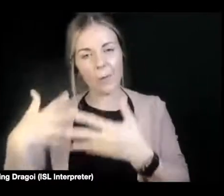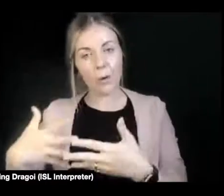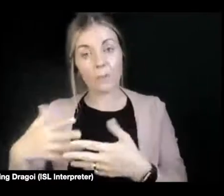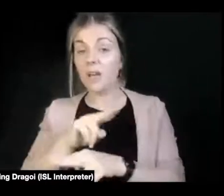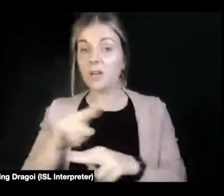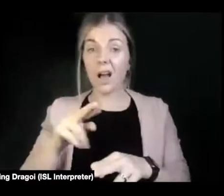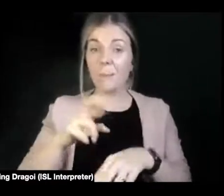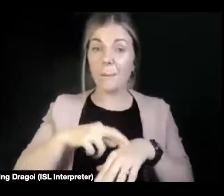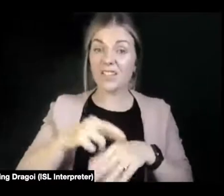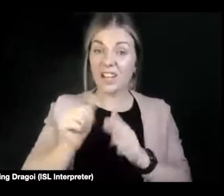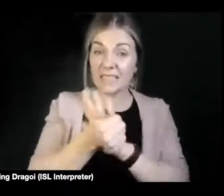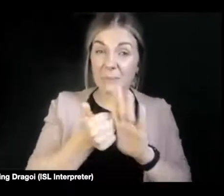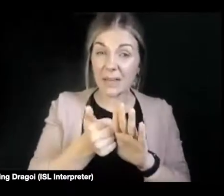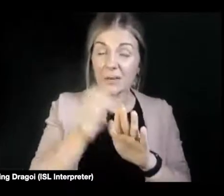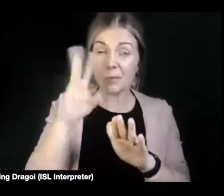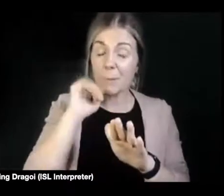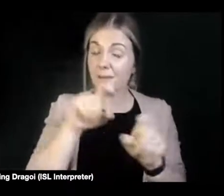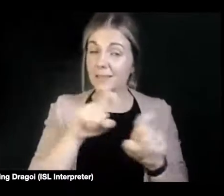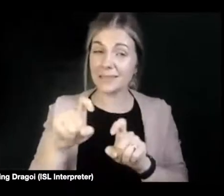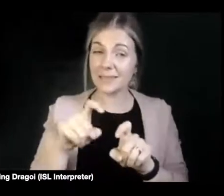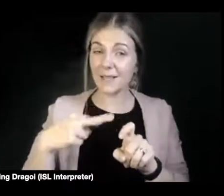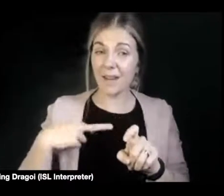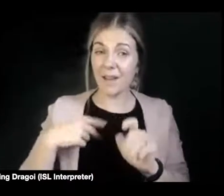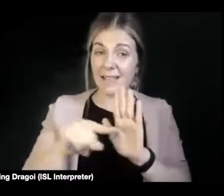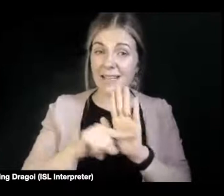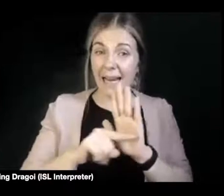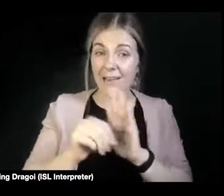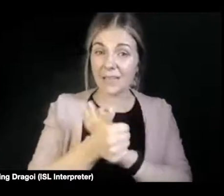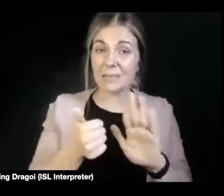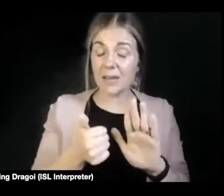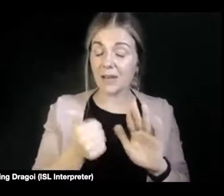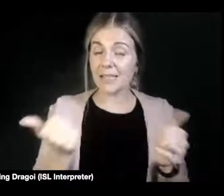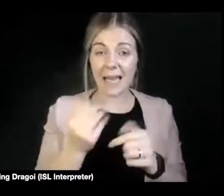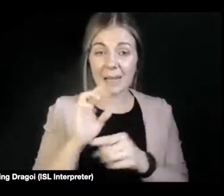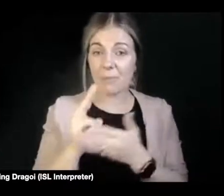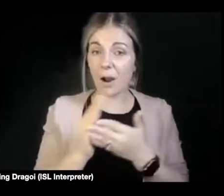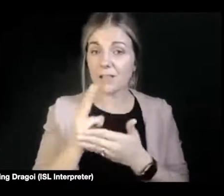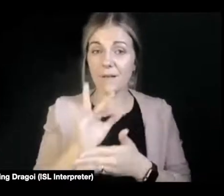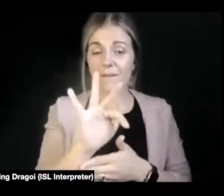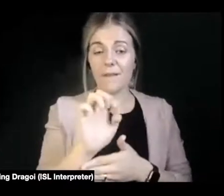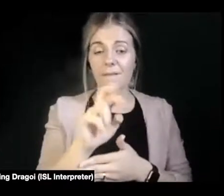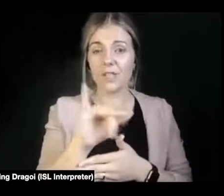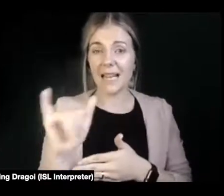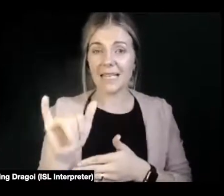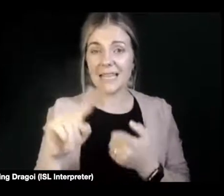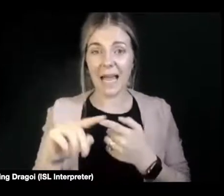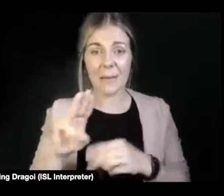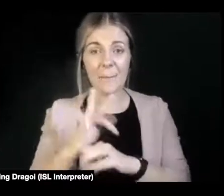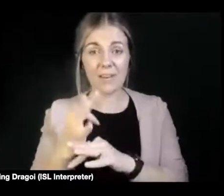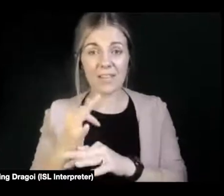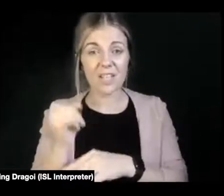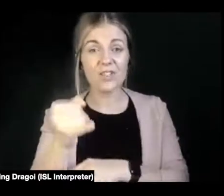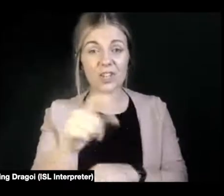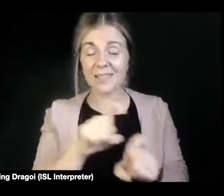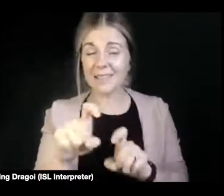go through is still very negative on, you know, from any part of the fertility and parenting journey. But in terms of the outcomes,